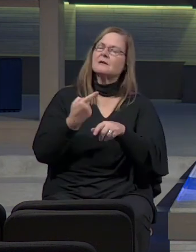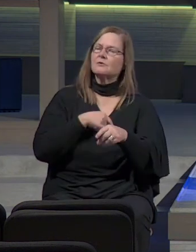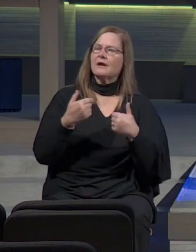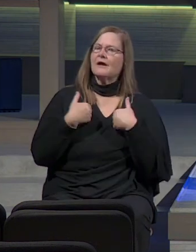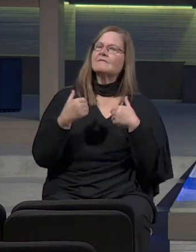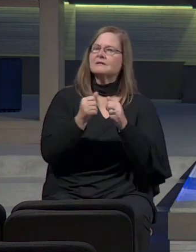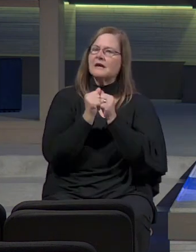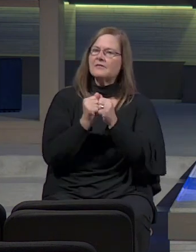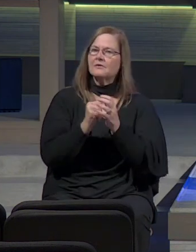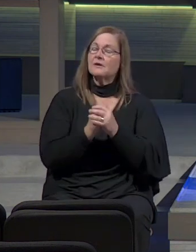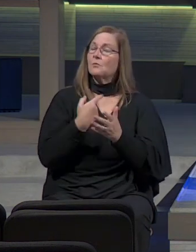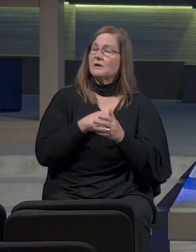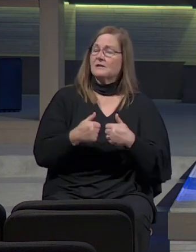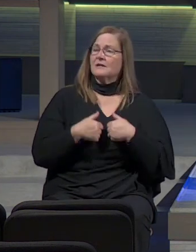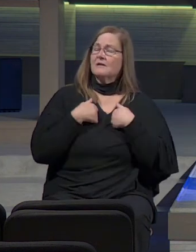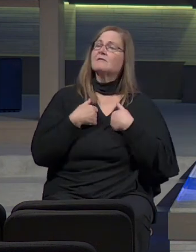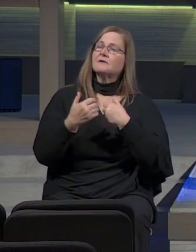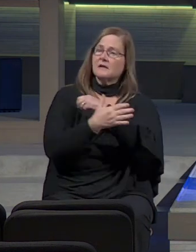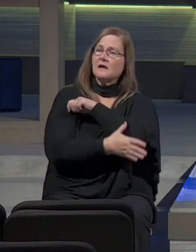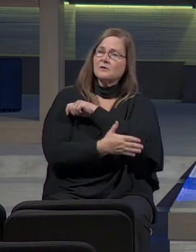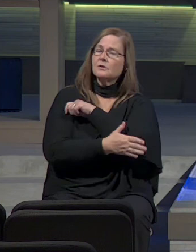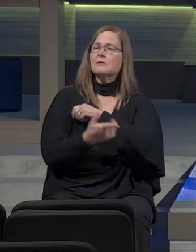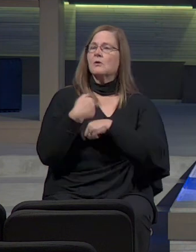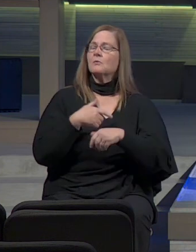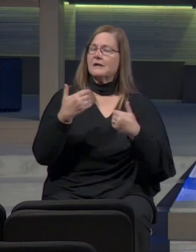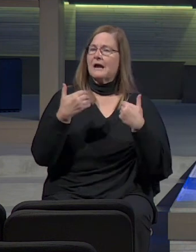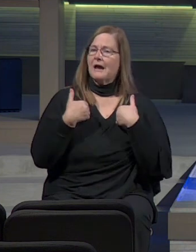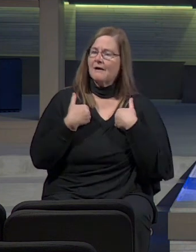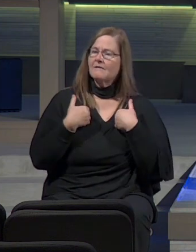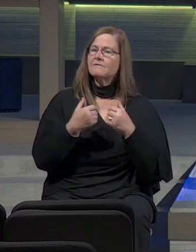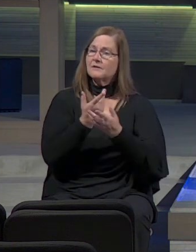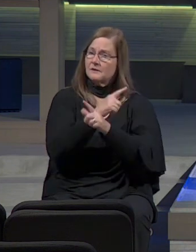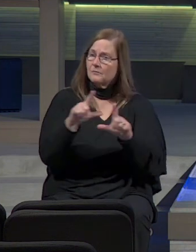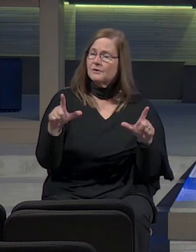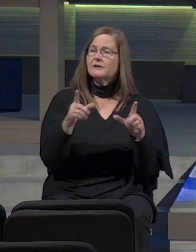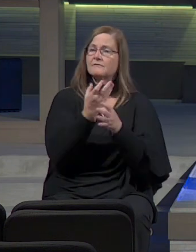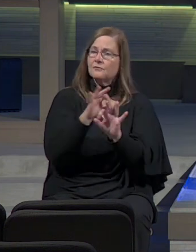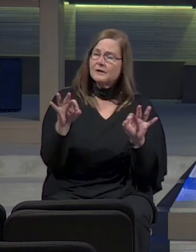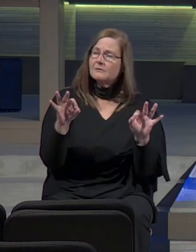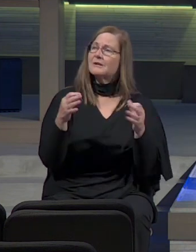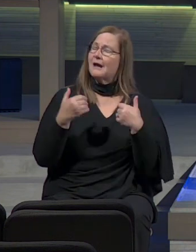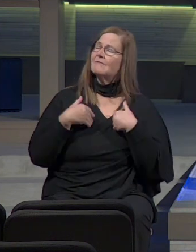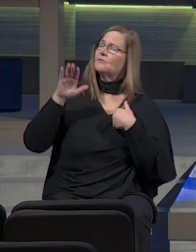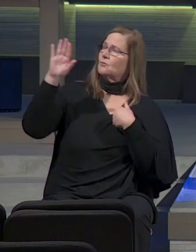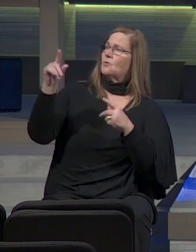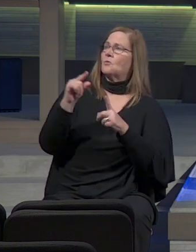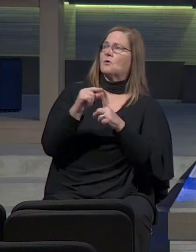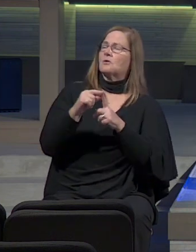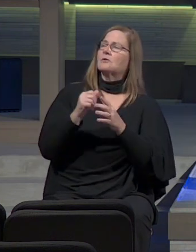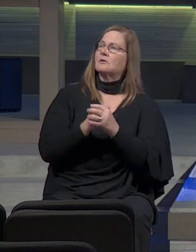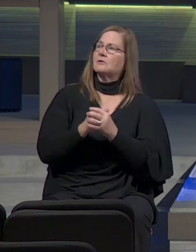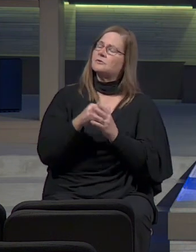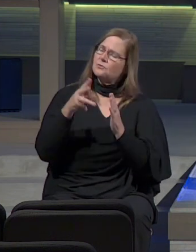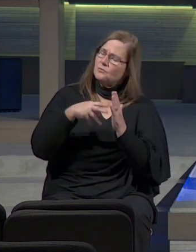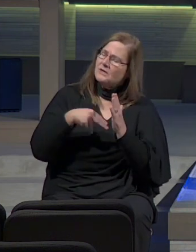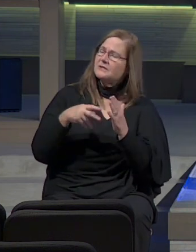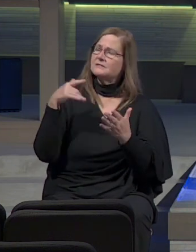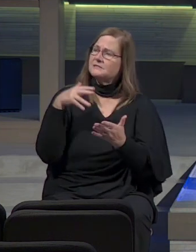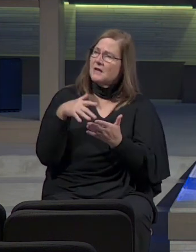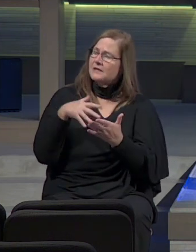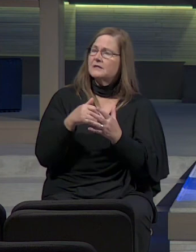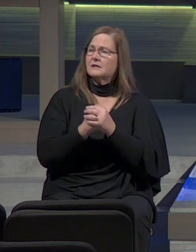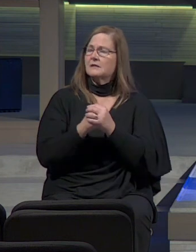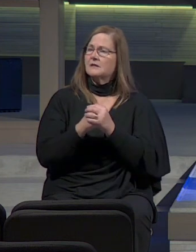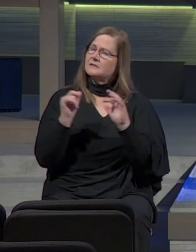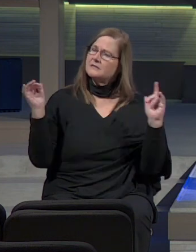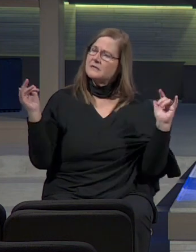That we live in a country where we have the liberty and the freedom to have your word, to read it, to study it, to